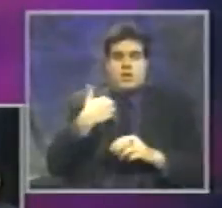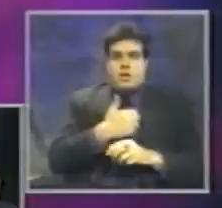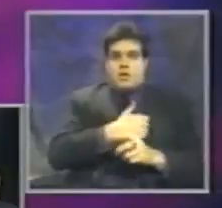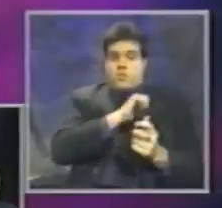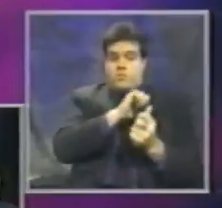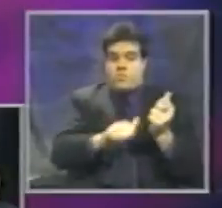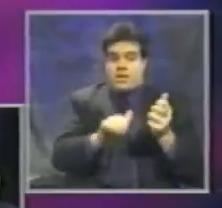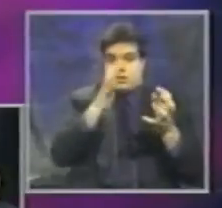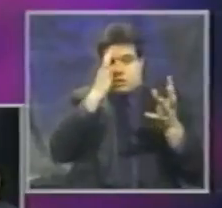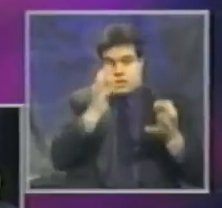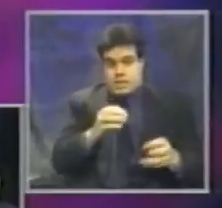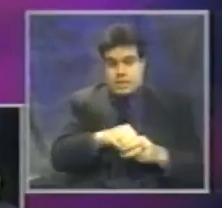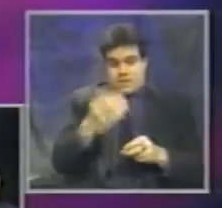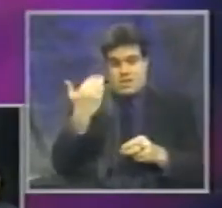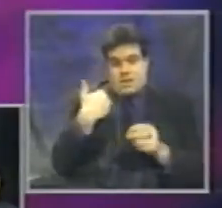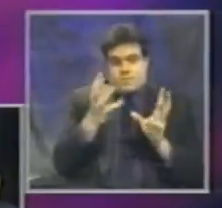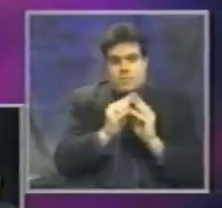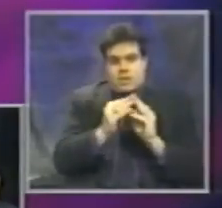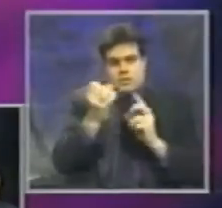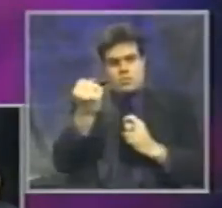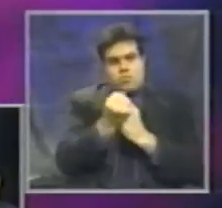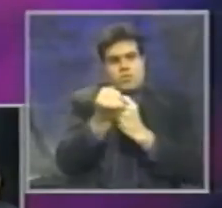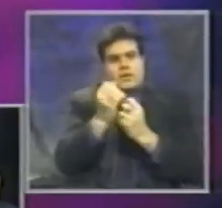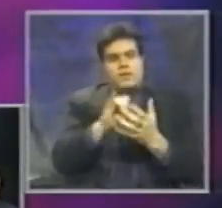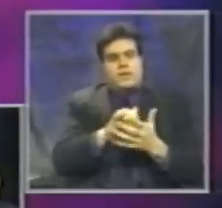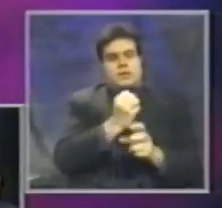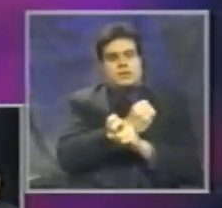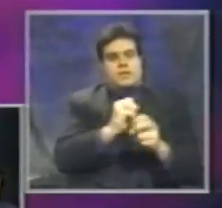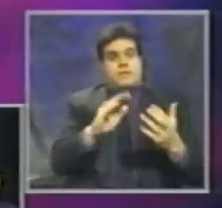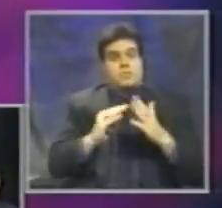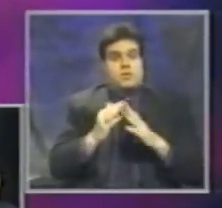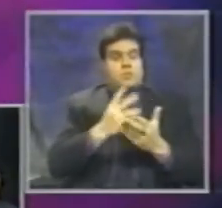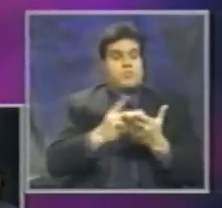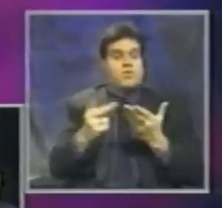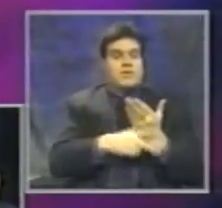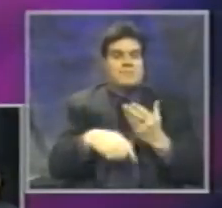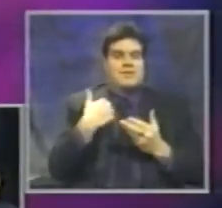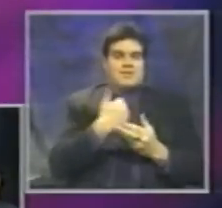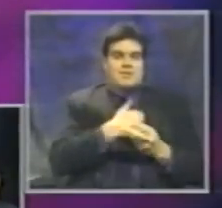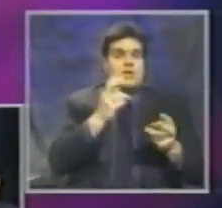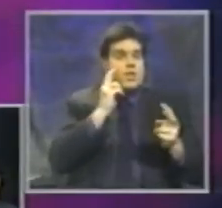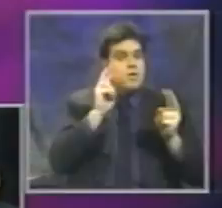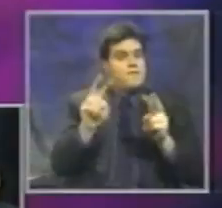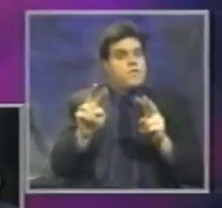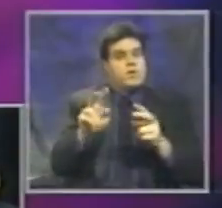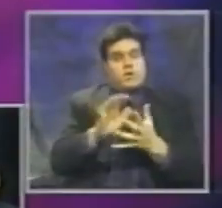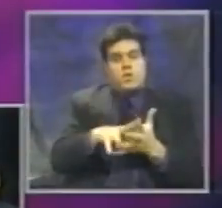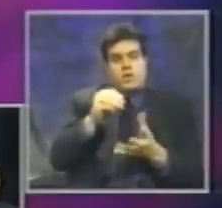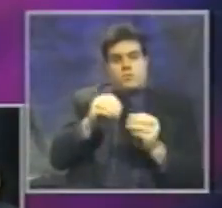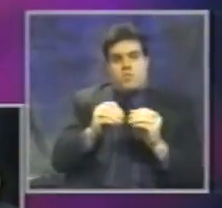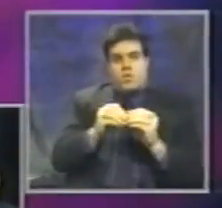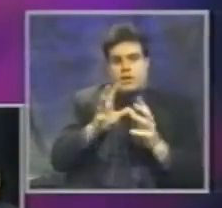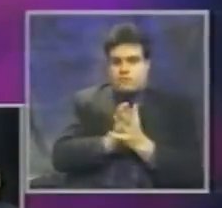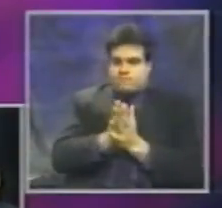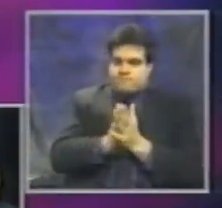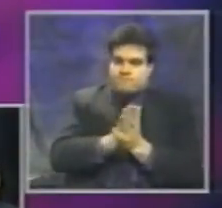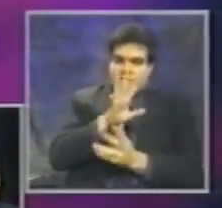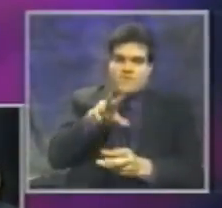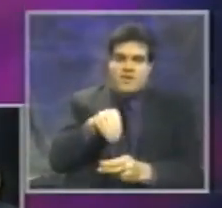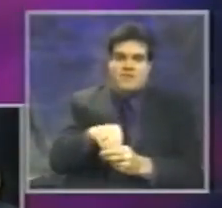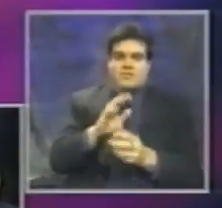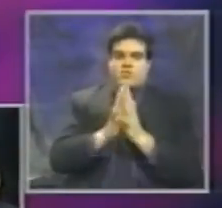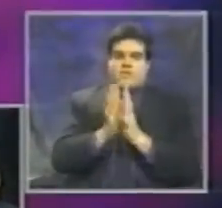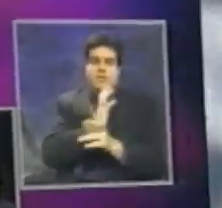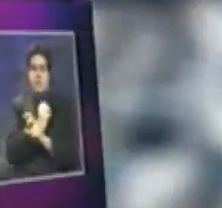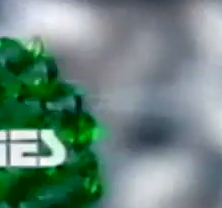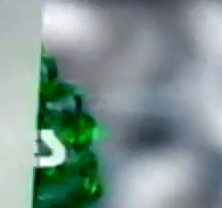resolution at our last meeting supporting the Safe Communities Program, and we look forward to learning more and getting involved in traffic safety